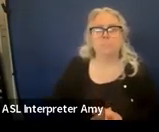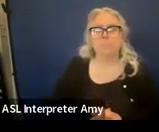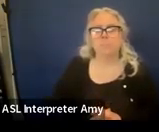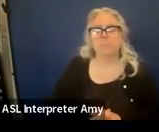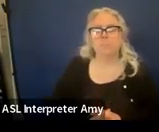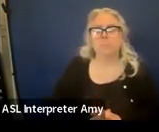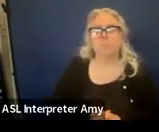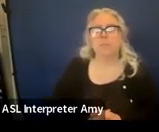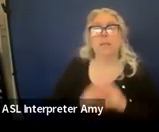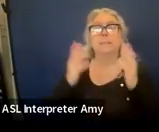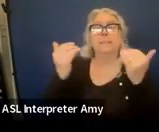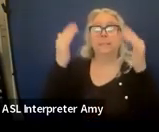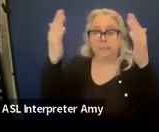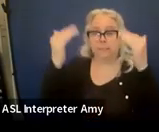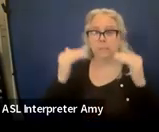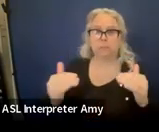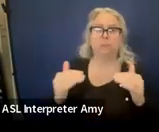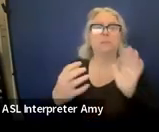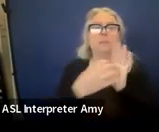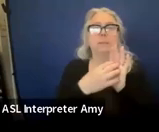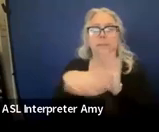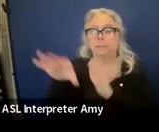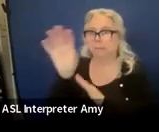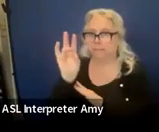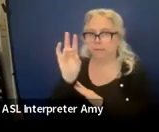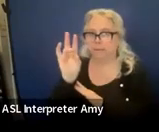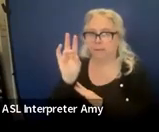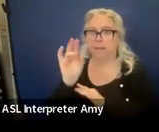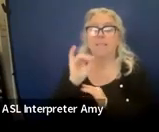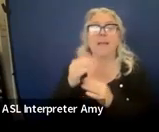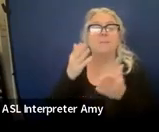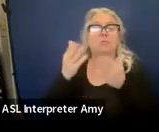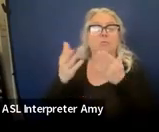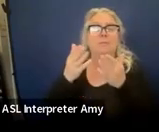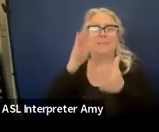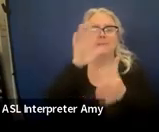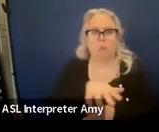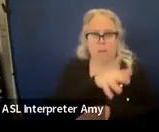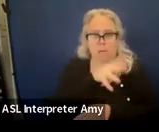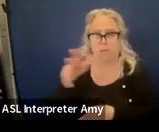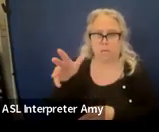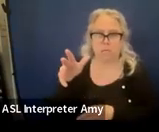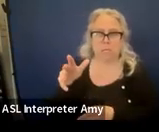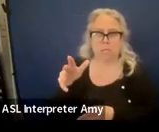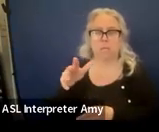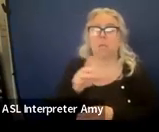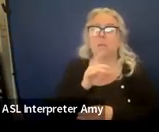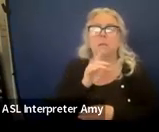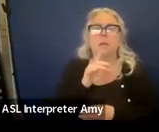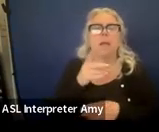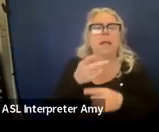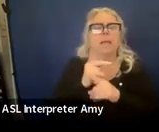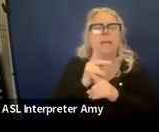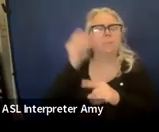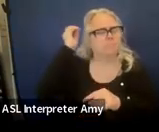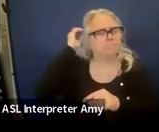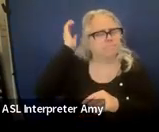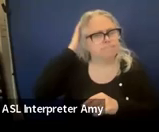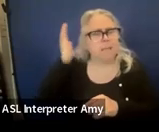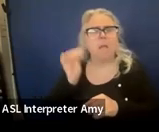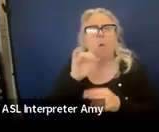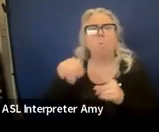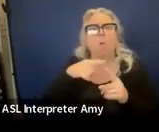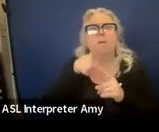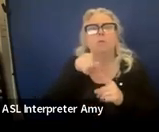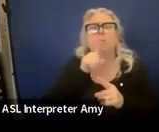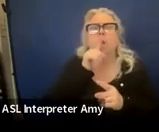All right, moving on to section seven, this is that service grid and really just keep in mind that when you're